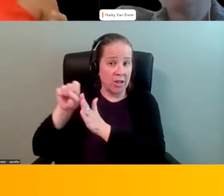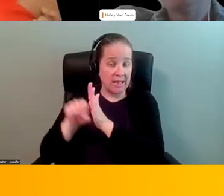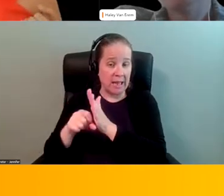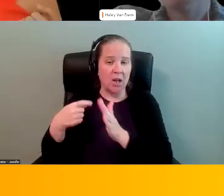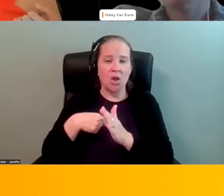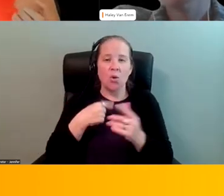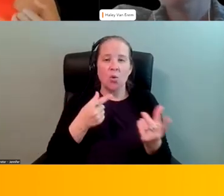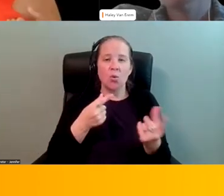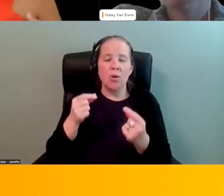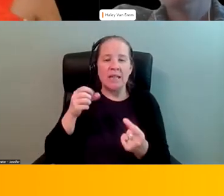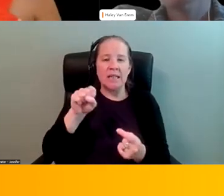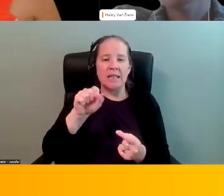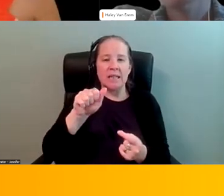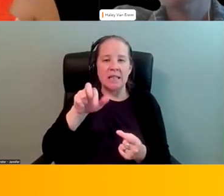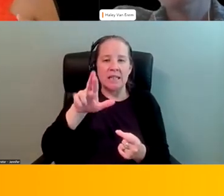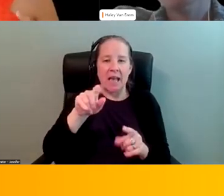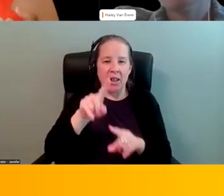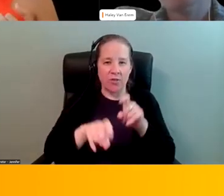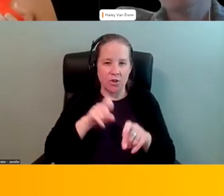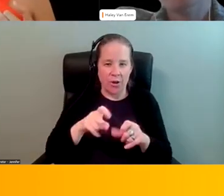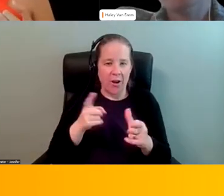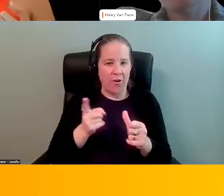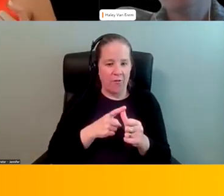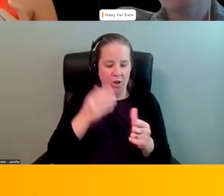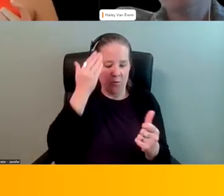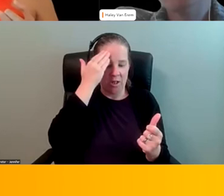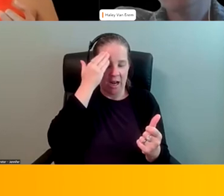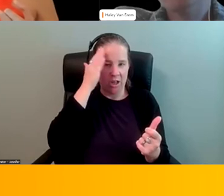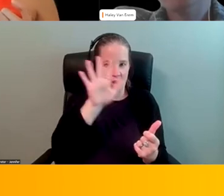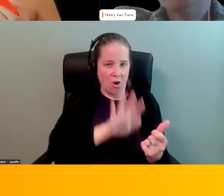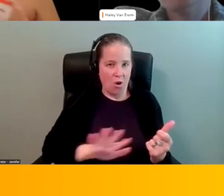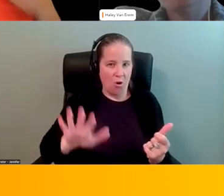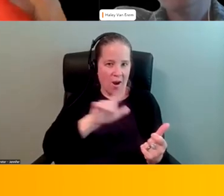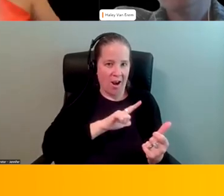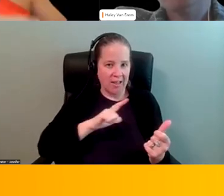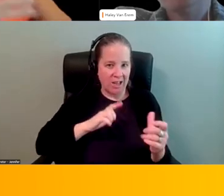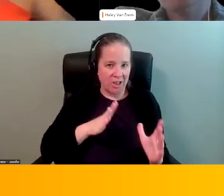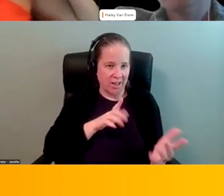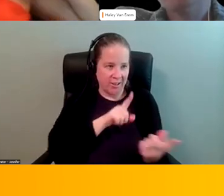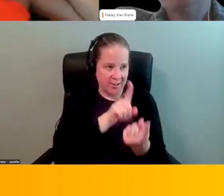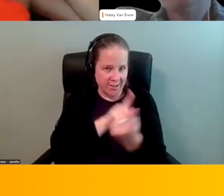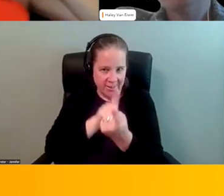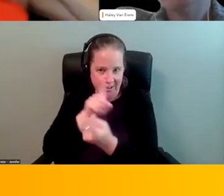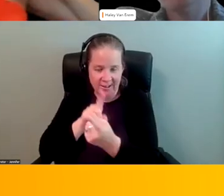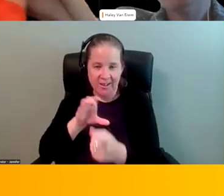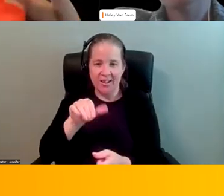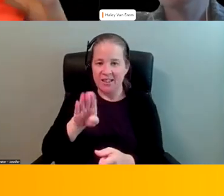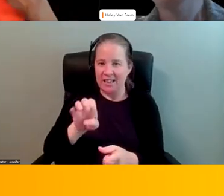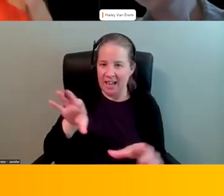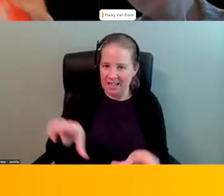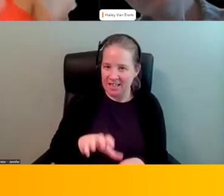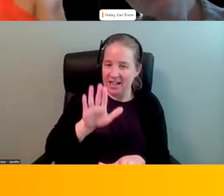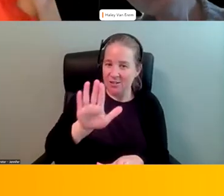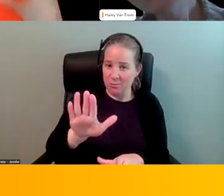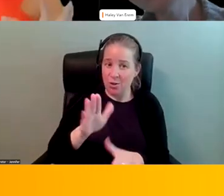first of all we got to know our legislators really well um because which is what candace did that was part of the work